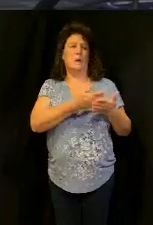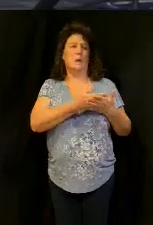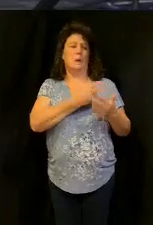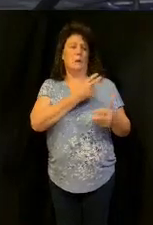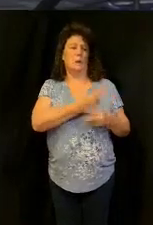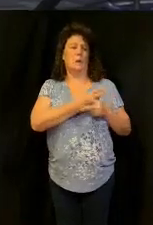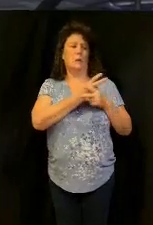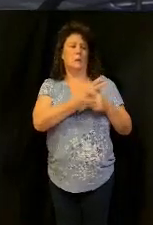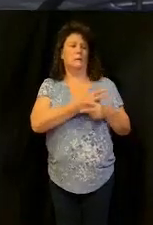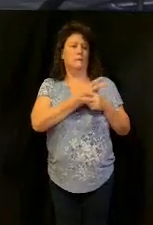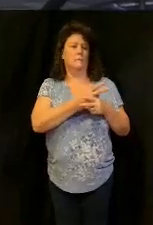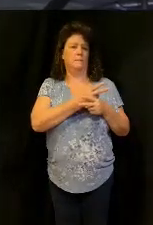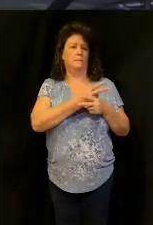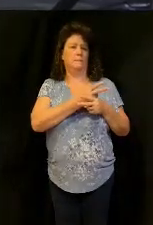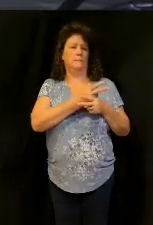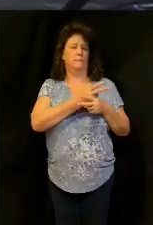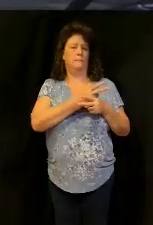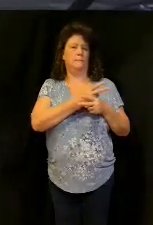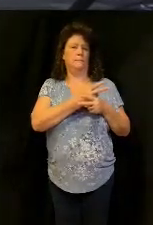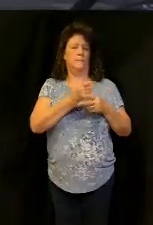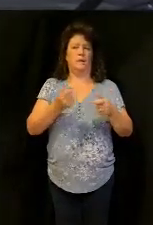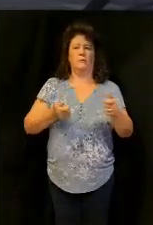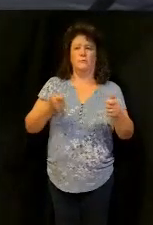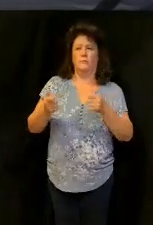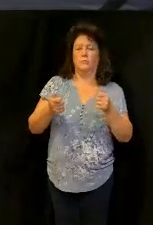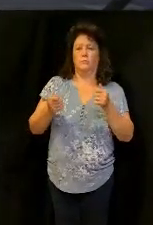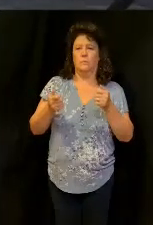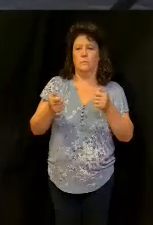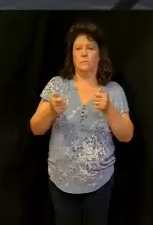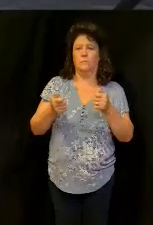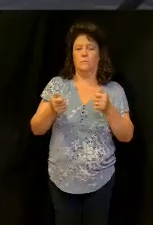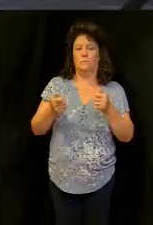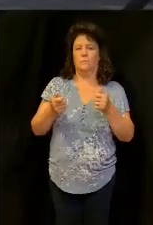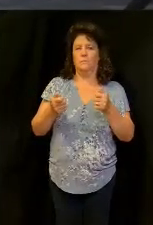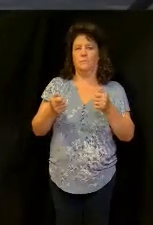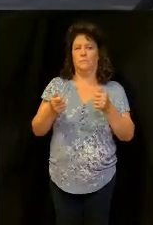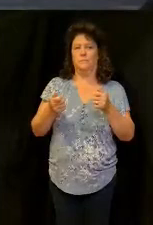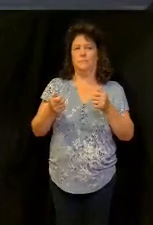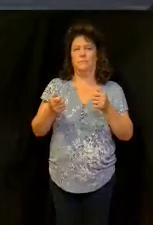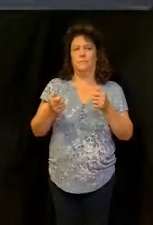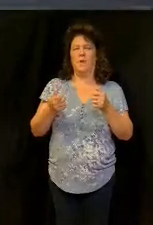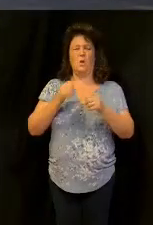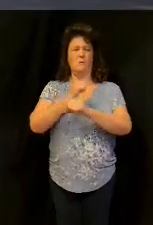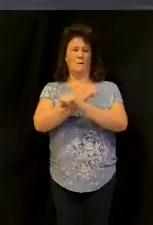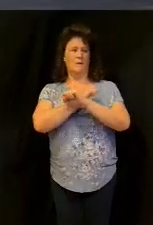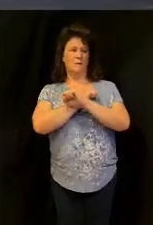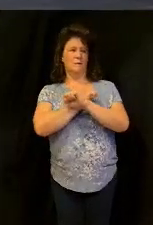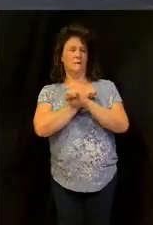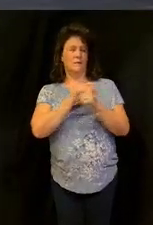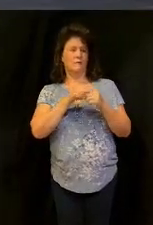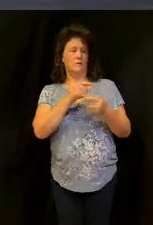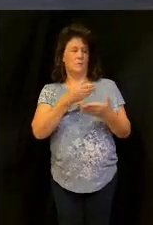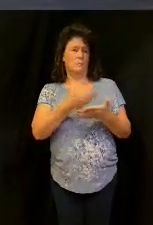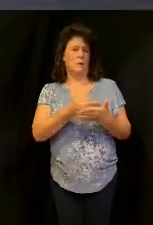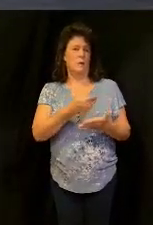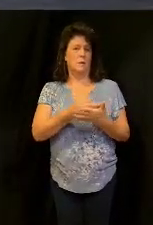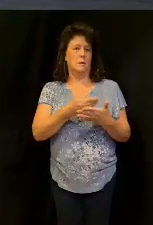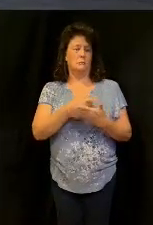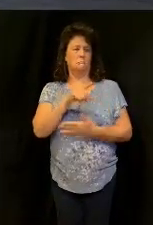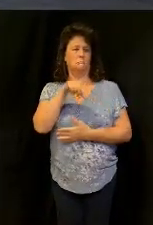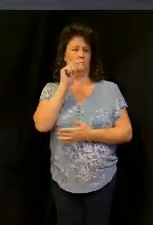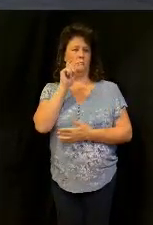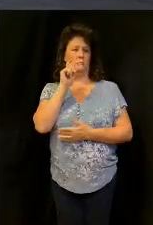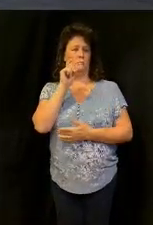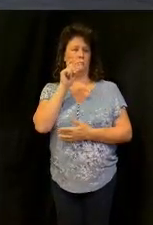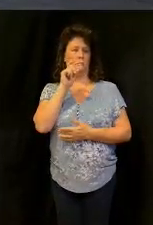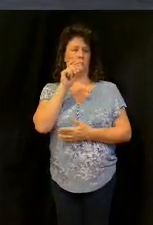it's a lordship issue are you enslaved to money today this is my question you cannot serve God and mammon check